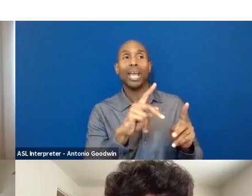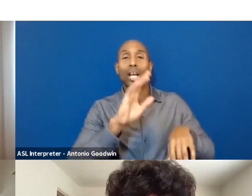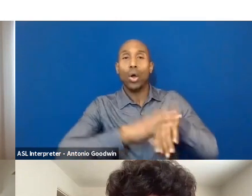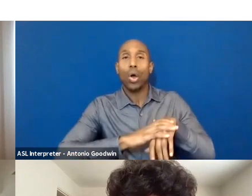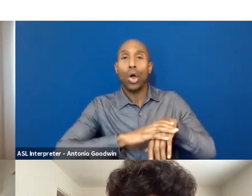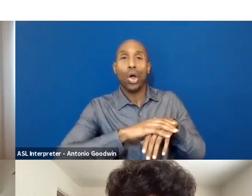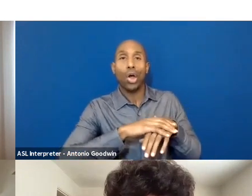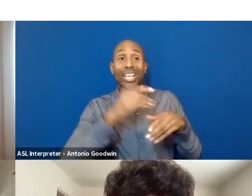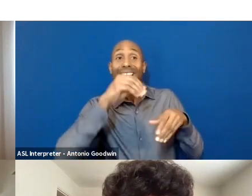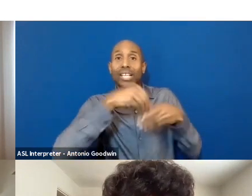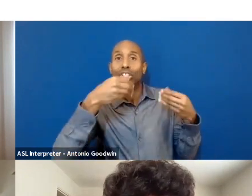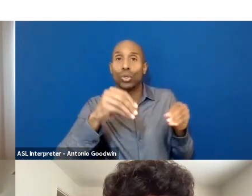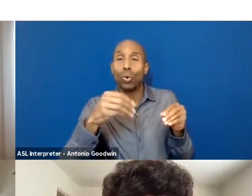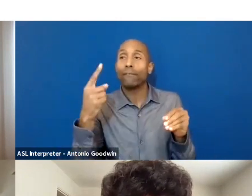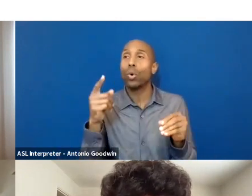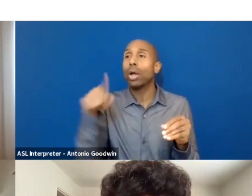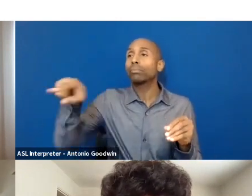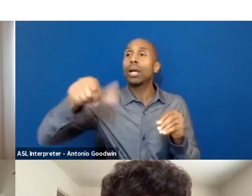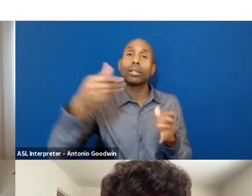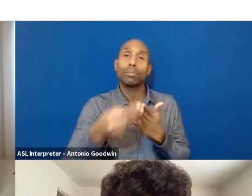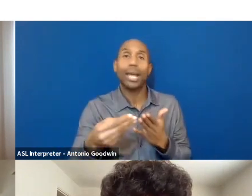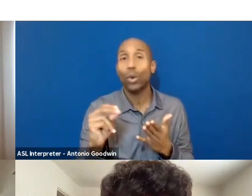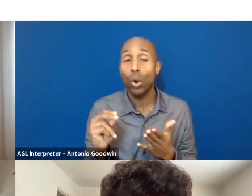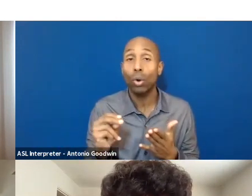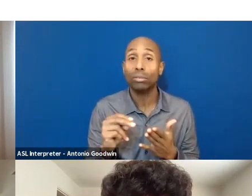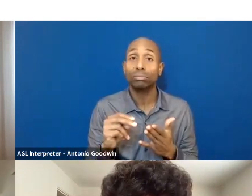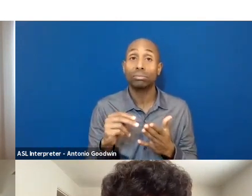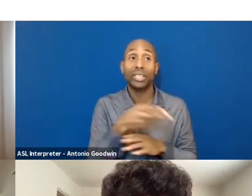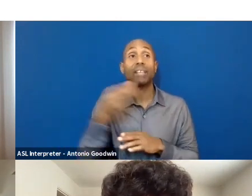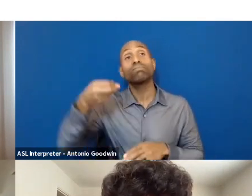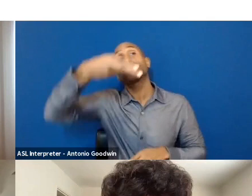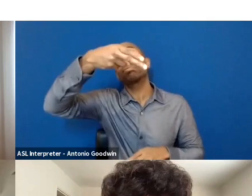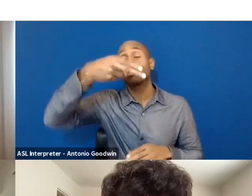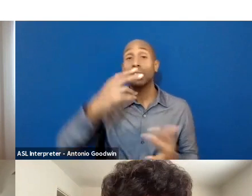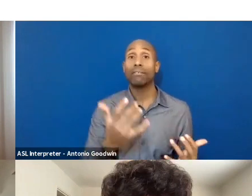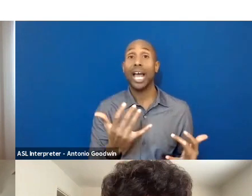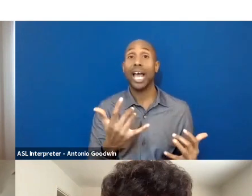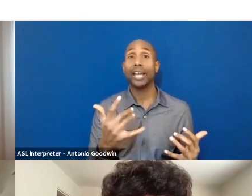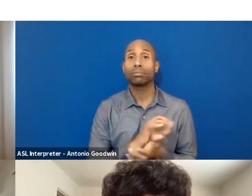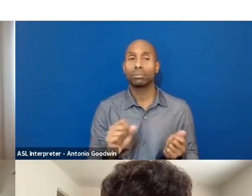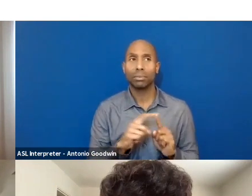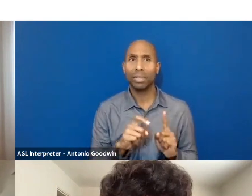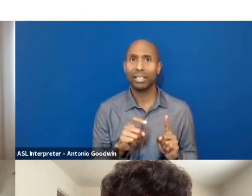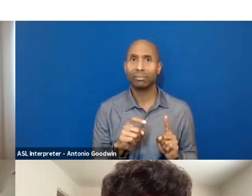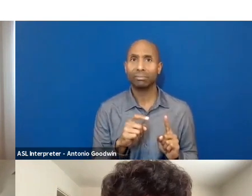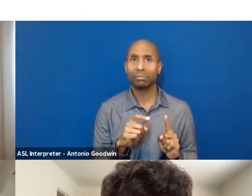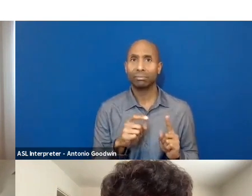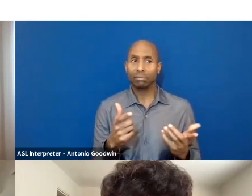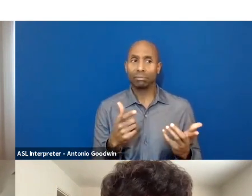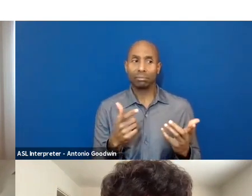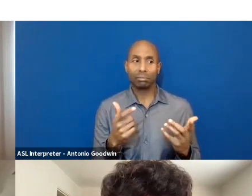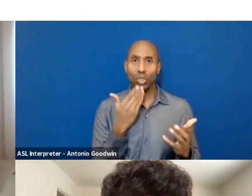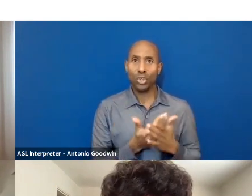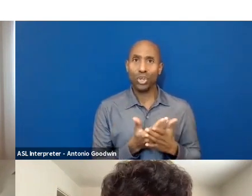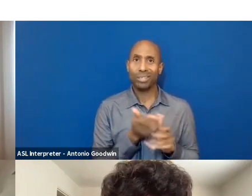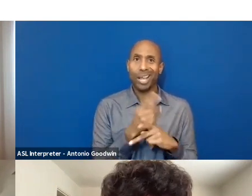In fact, they are incinerated or thrown into the landfill, like very good items. And the article